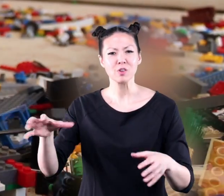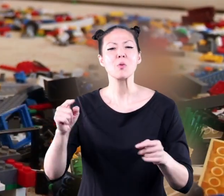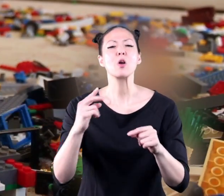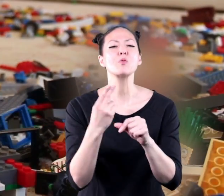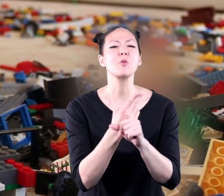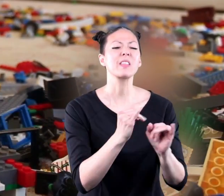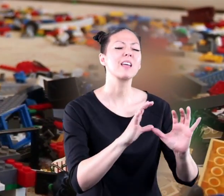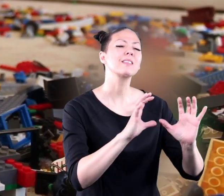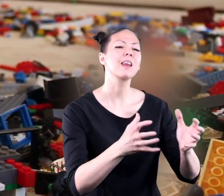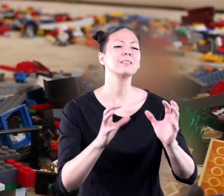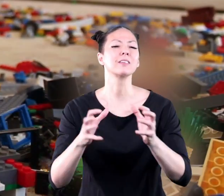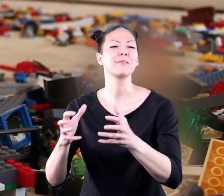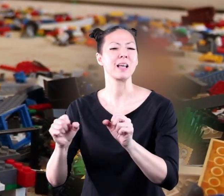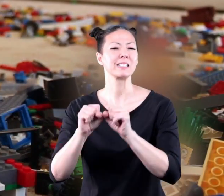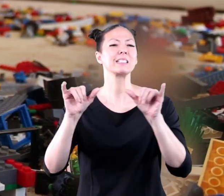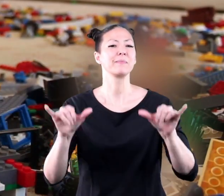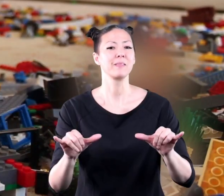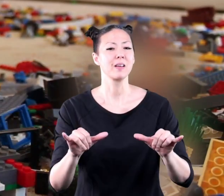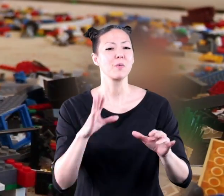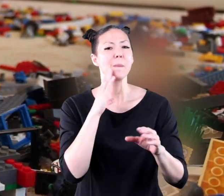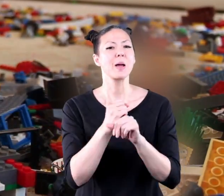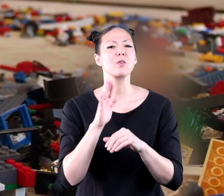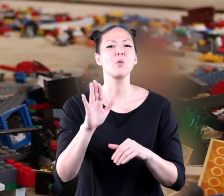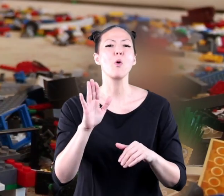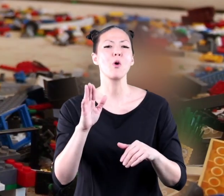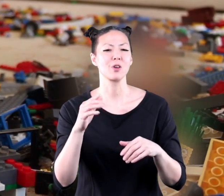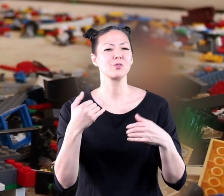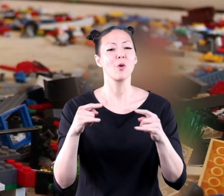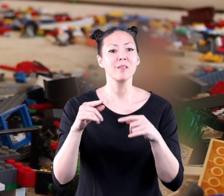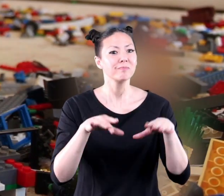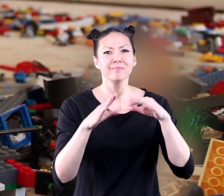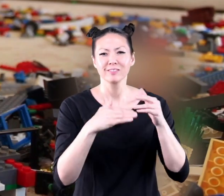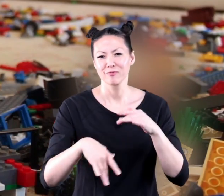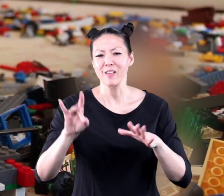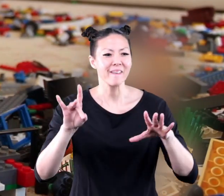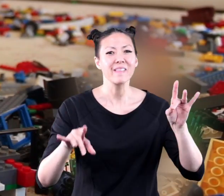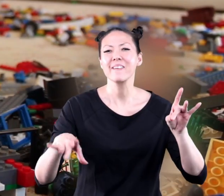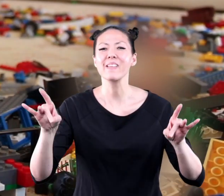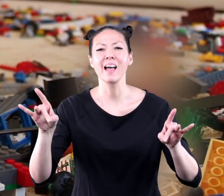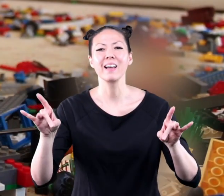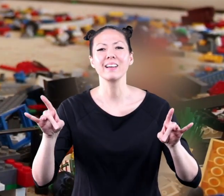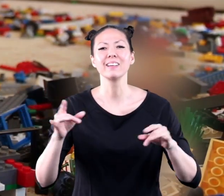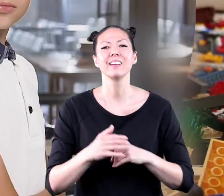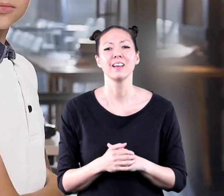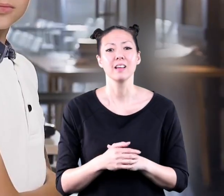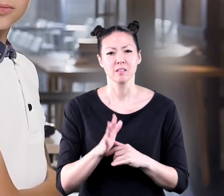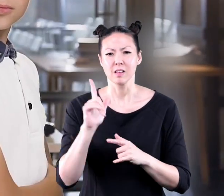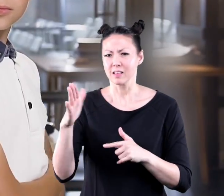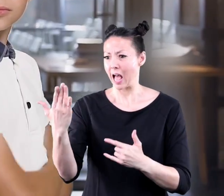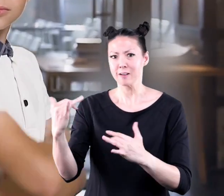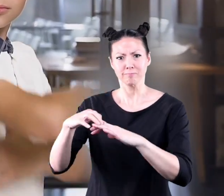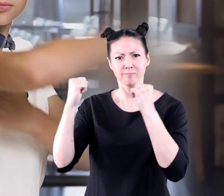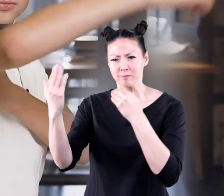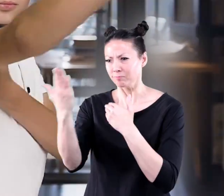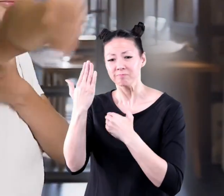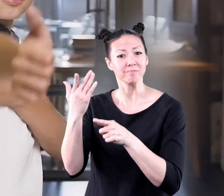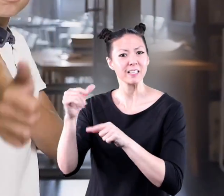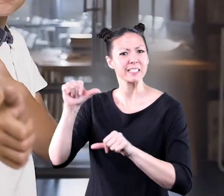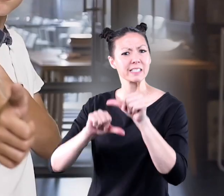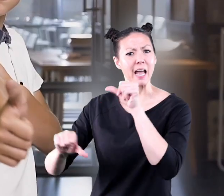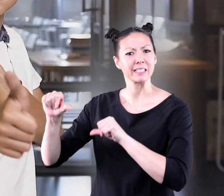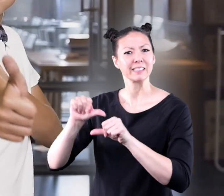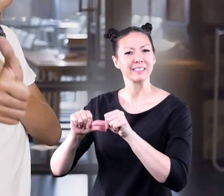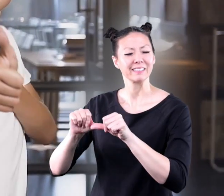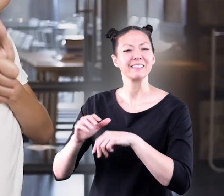try using a classification system it'll make your toy easier to find and you'll be one step closer